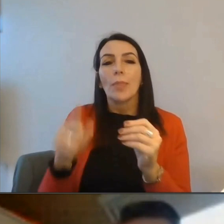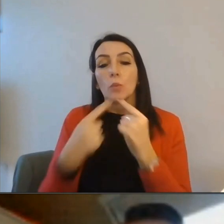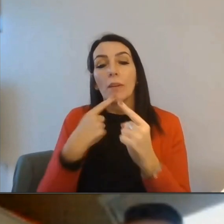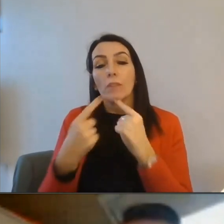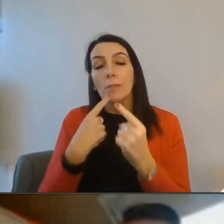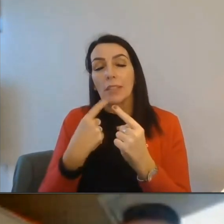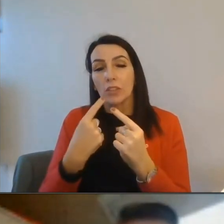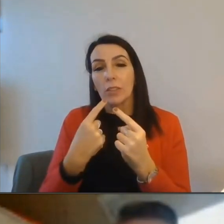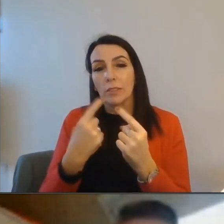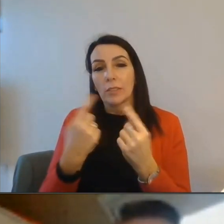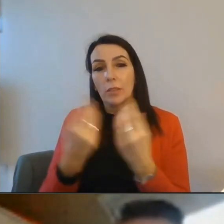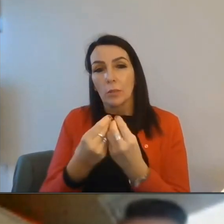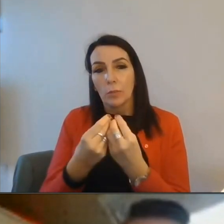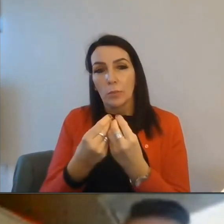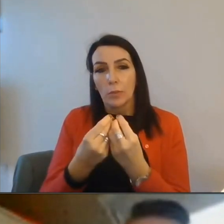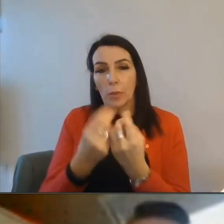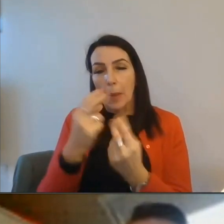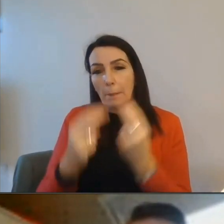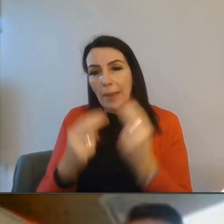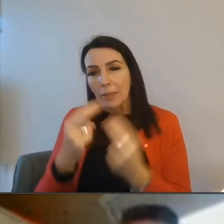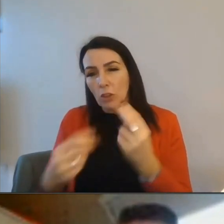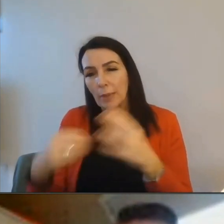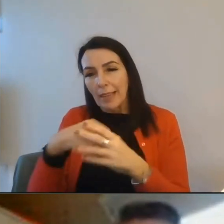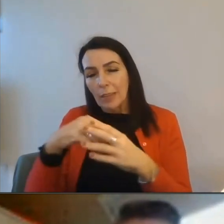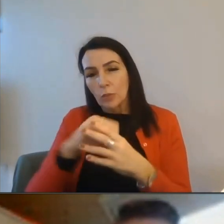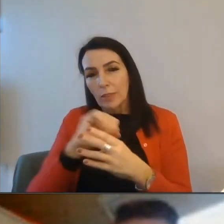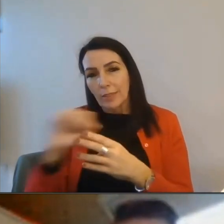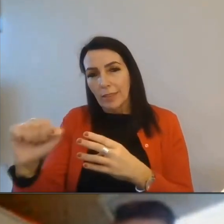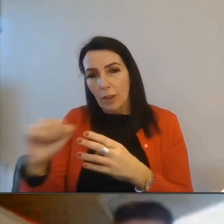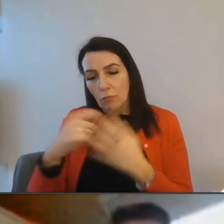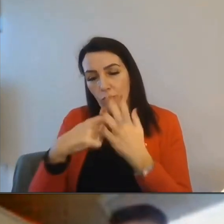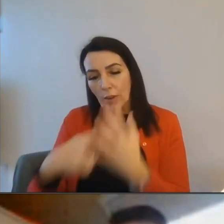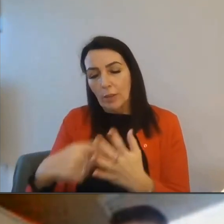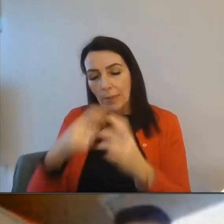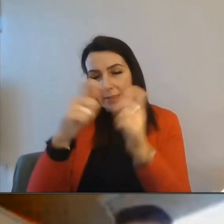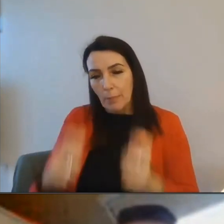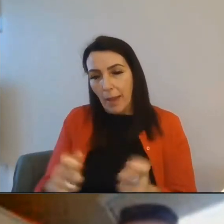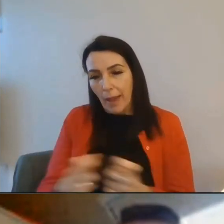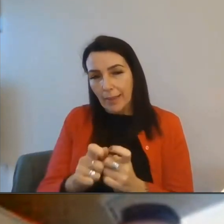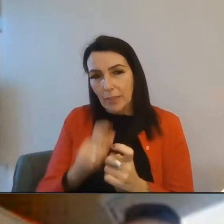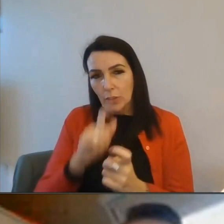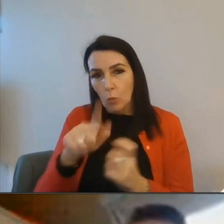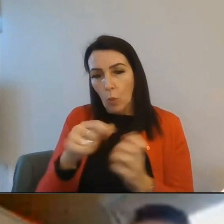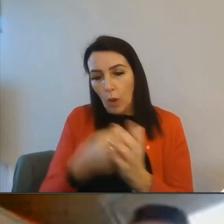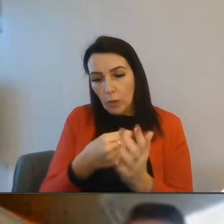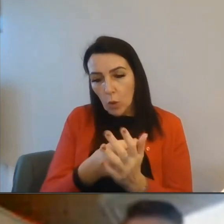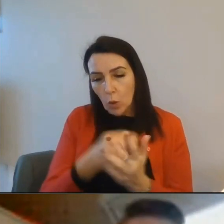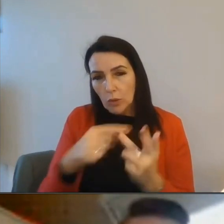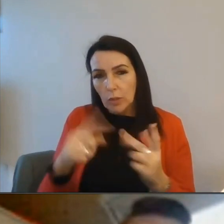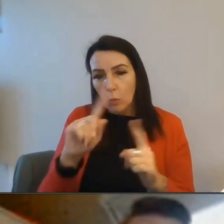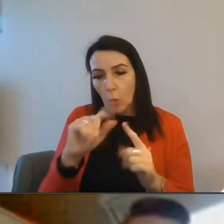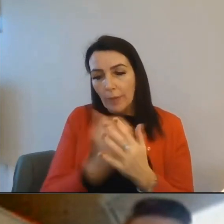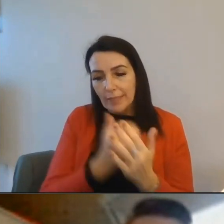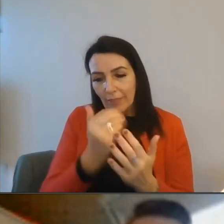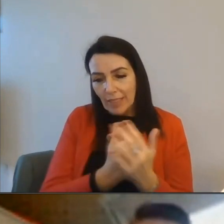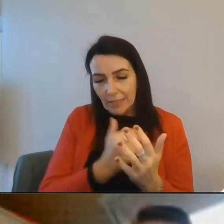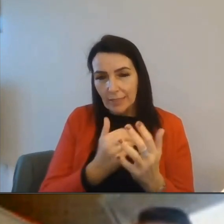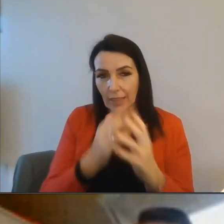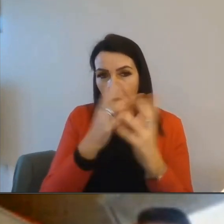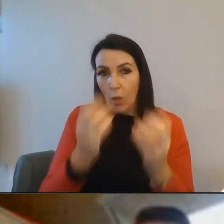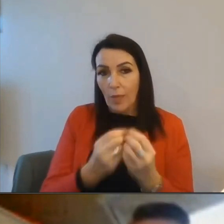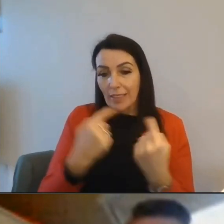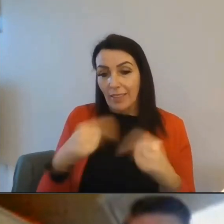around the measures that have been included in their recommended package, what the costs are and what the savings are, and all that's available